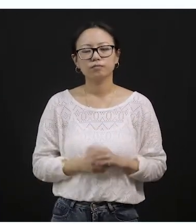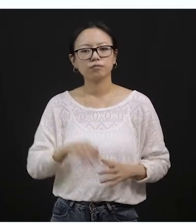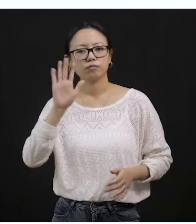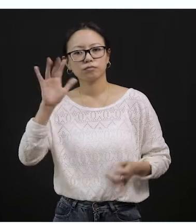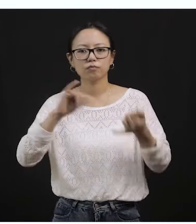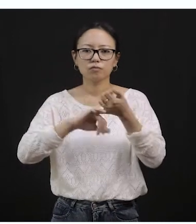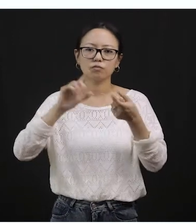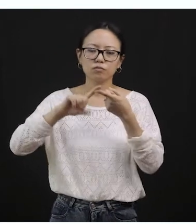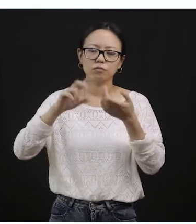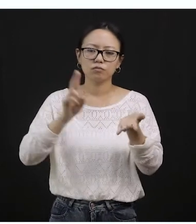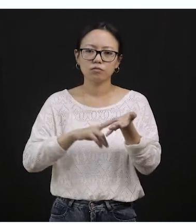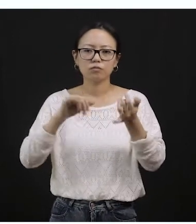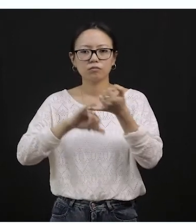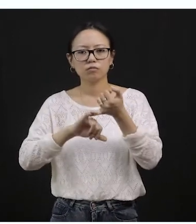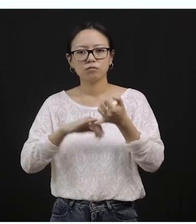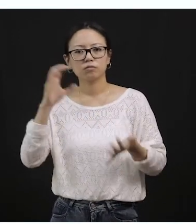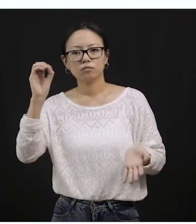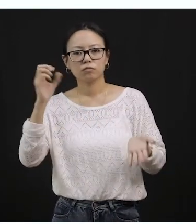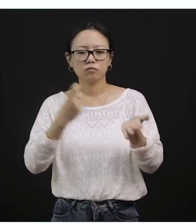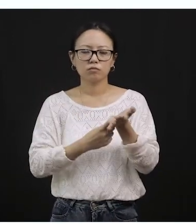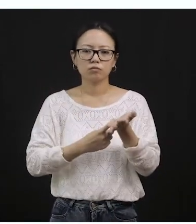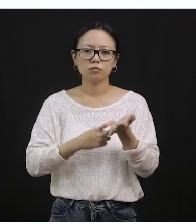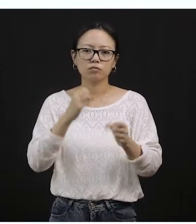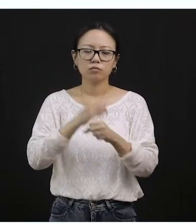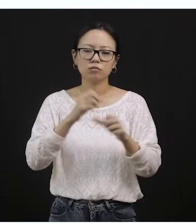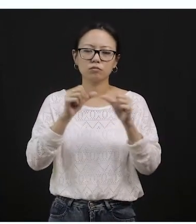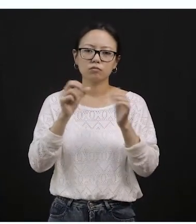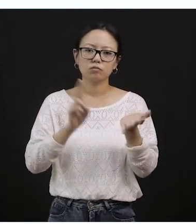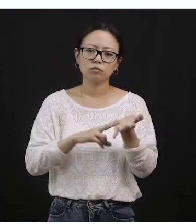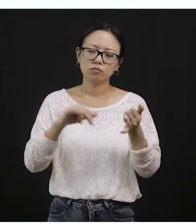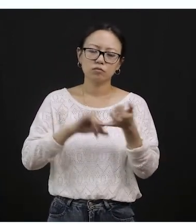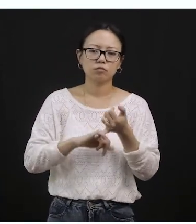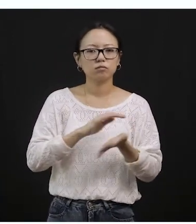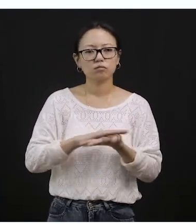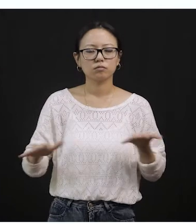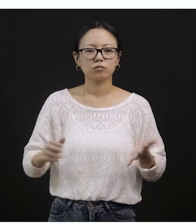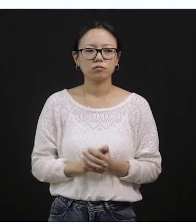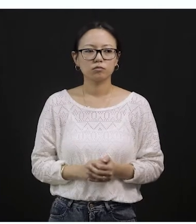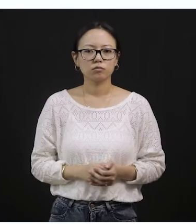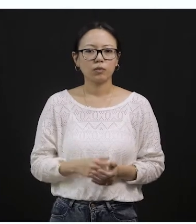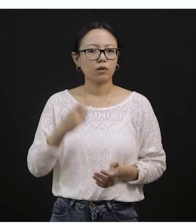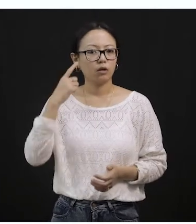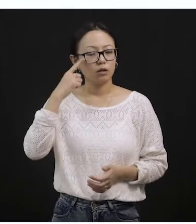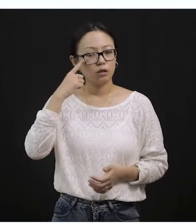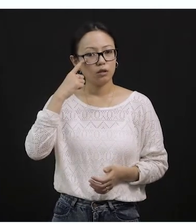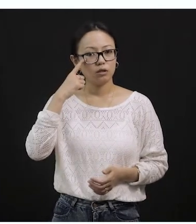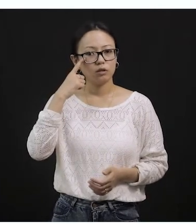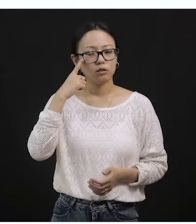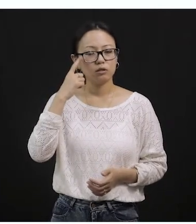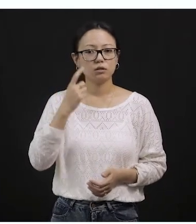organs. Clear, everybody? Okay? So eyes, nose, ears, dung, and skin. And you know the actions that they